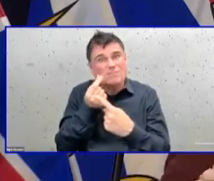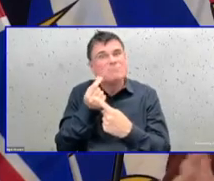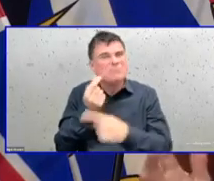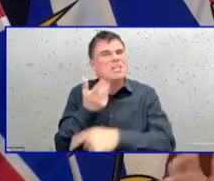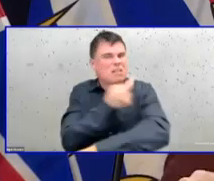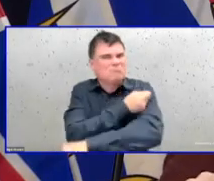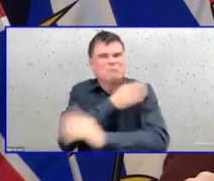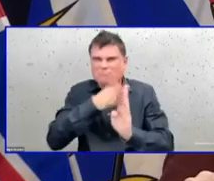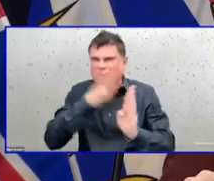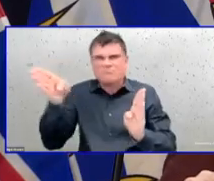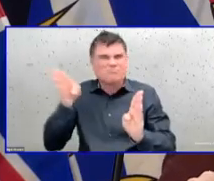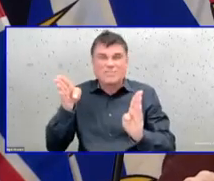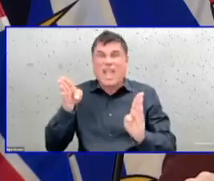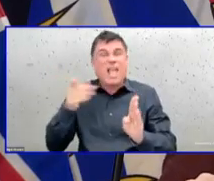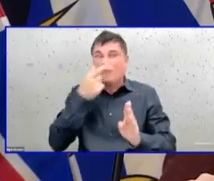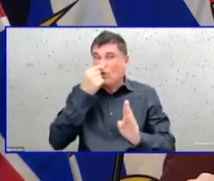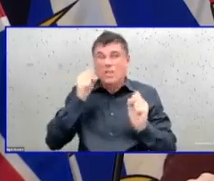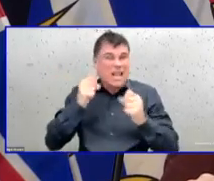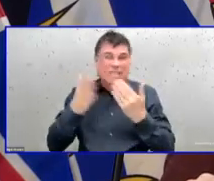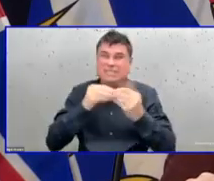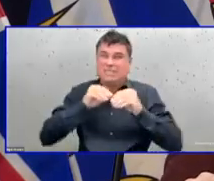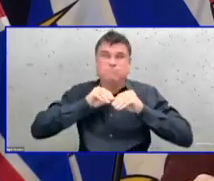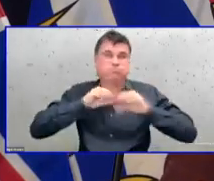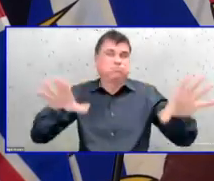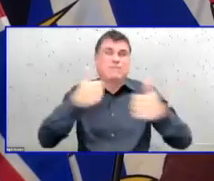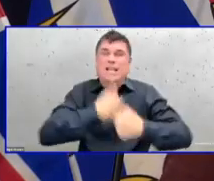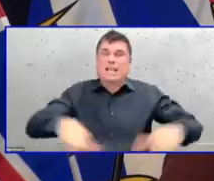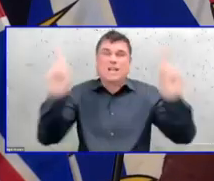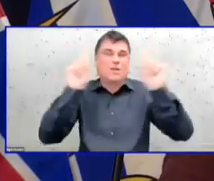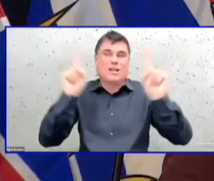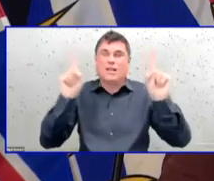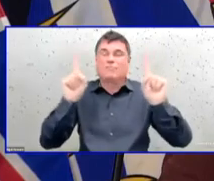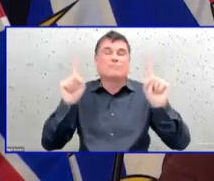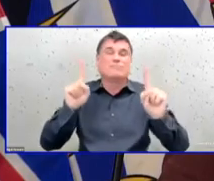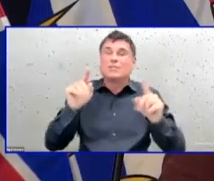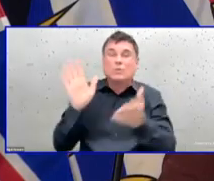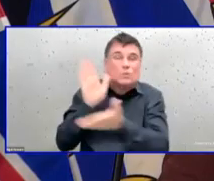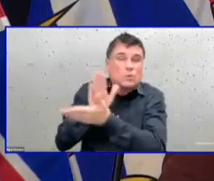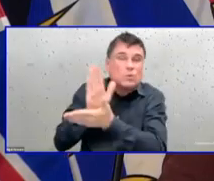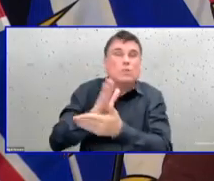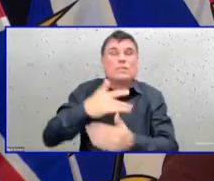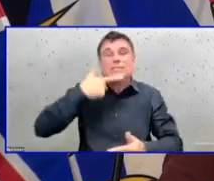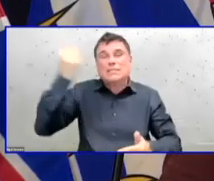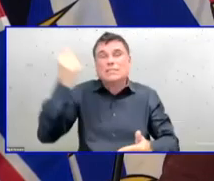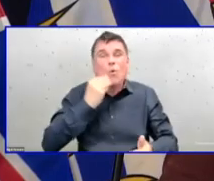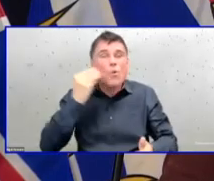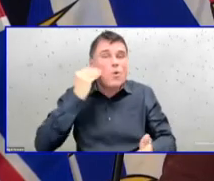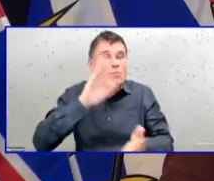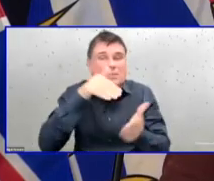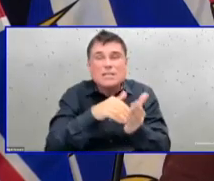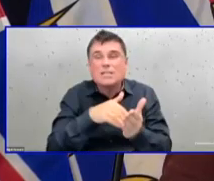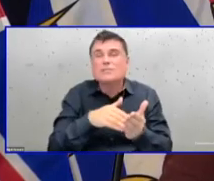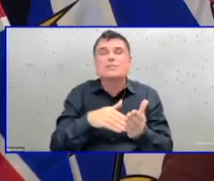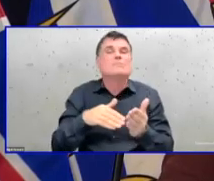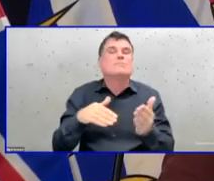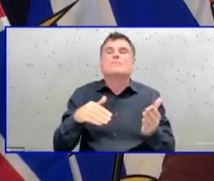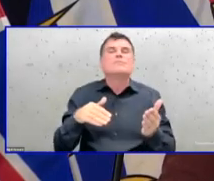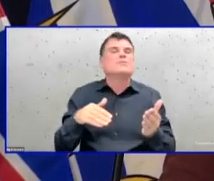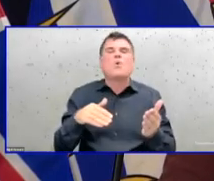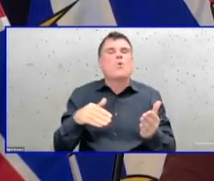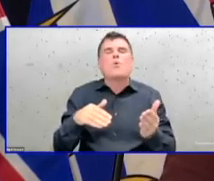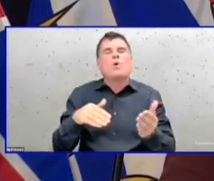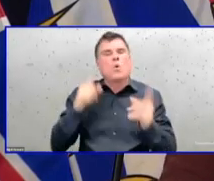on top of what we're dealing with continually with COVID this year. Next question, Sinjin Alexander, CTV. Please go ahead.